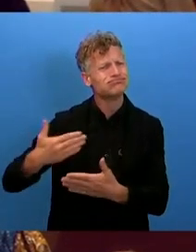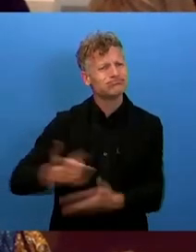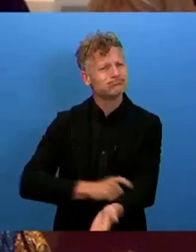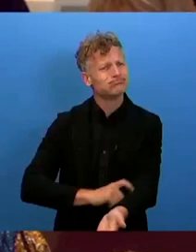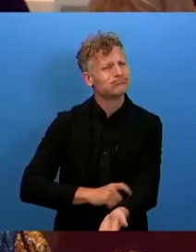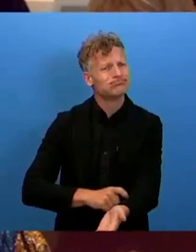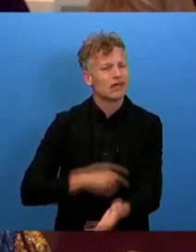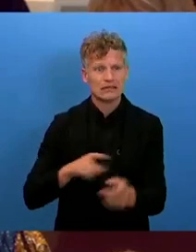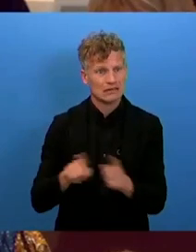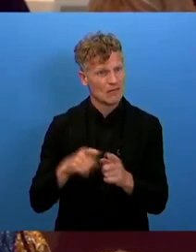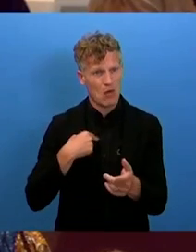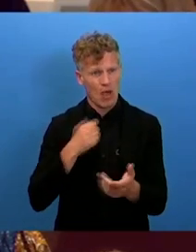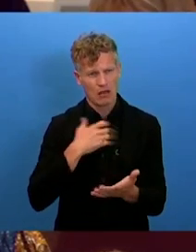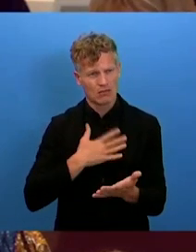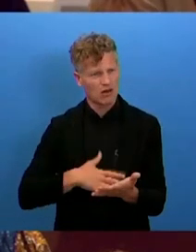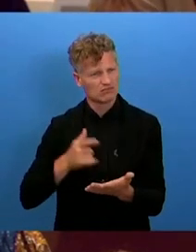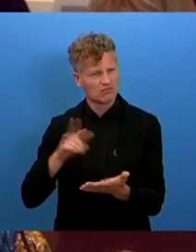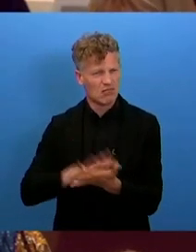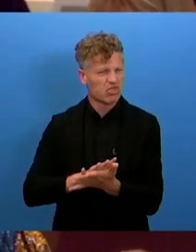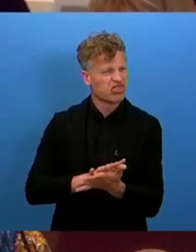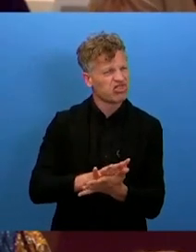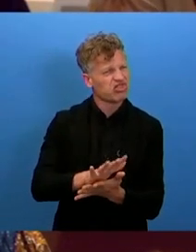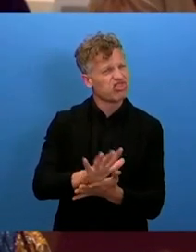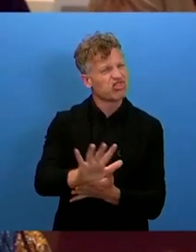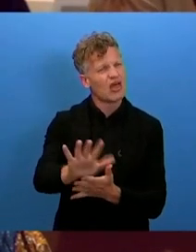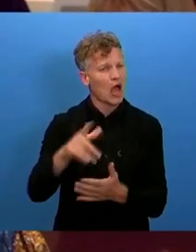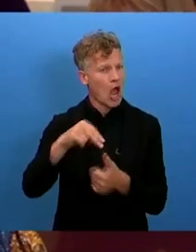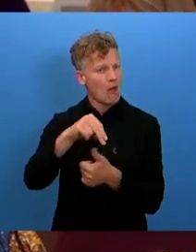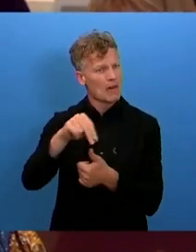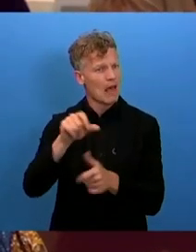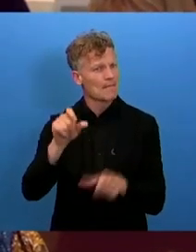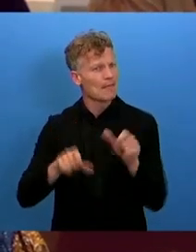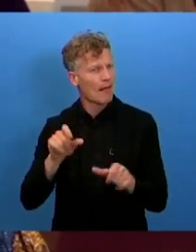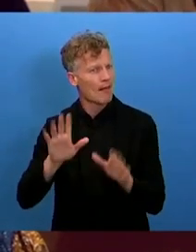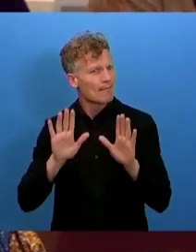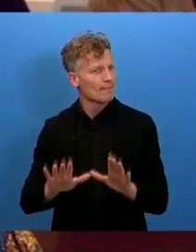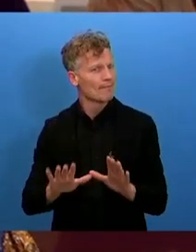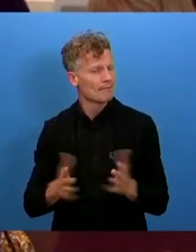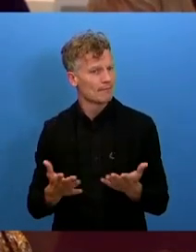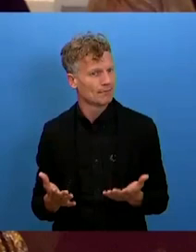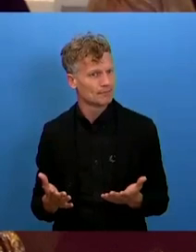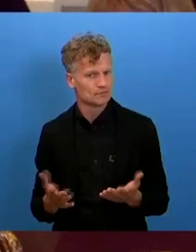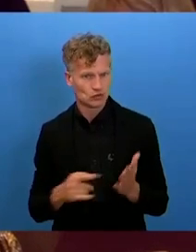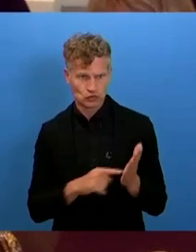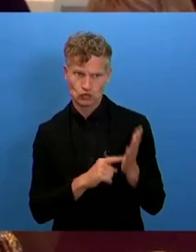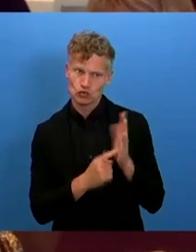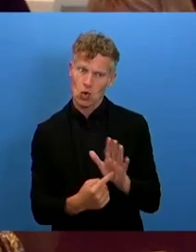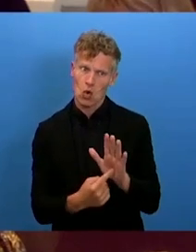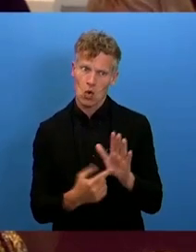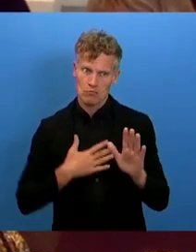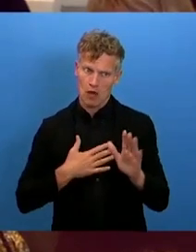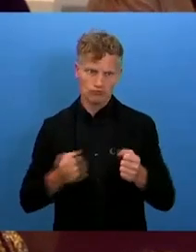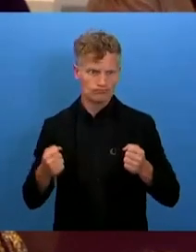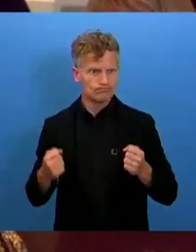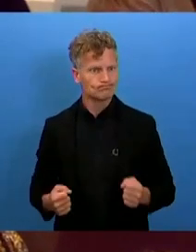Armenian population and these lands. And to show our determination, these horrible atrocities,